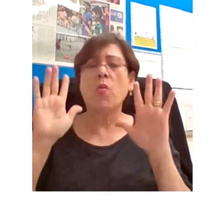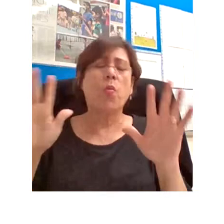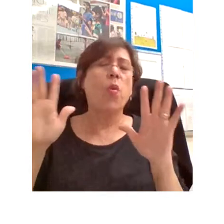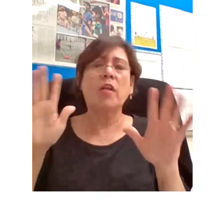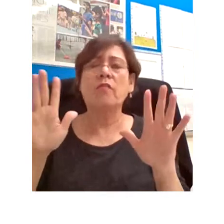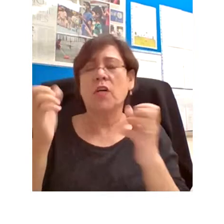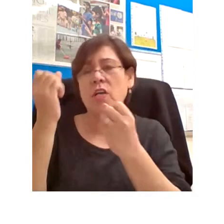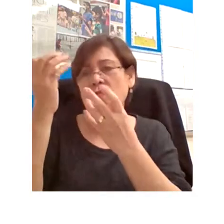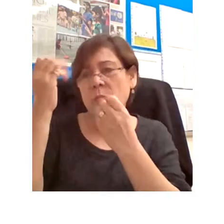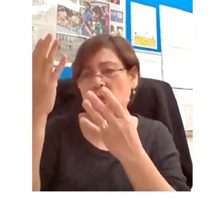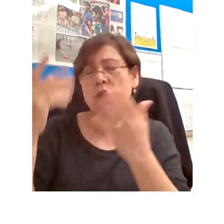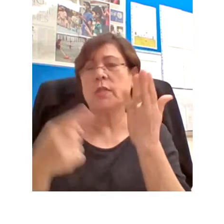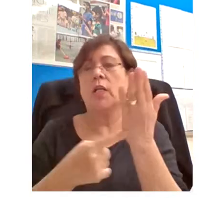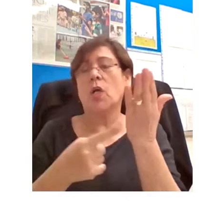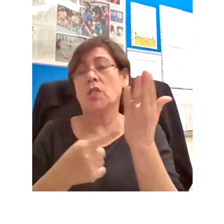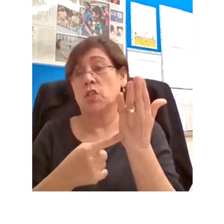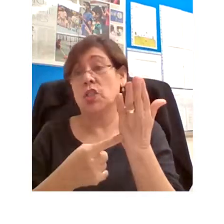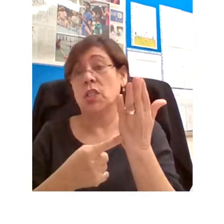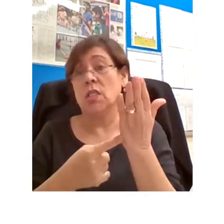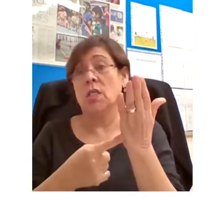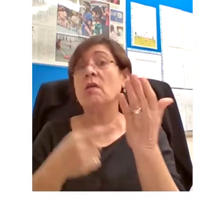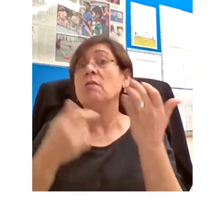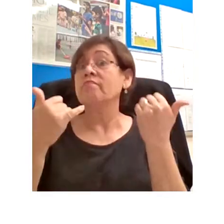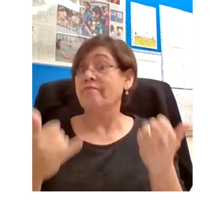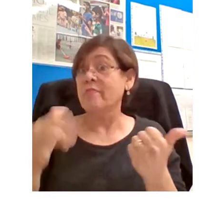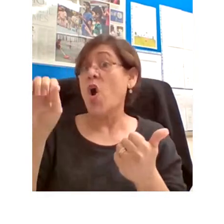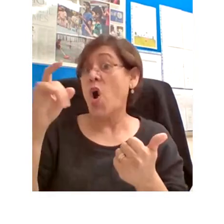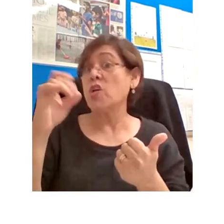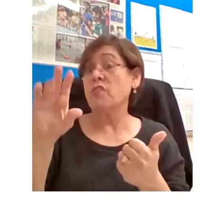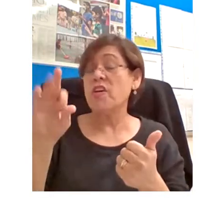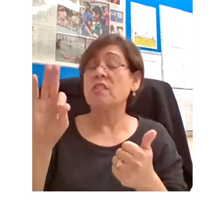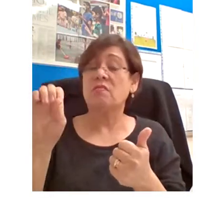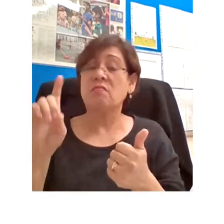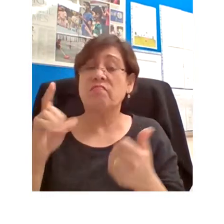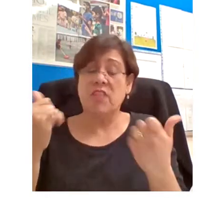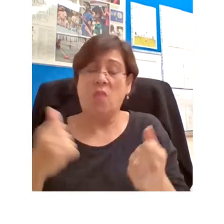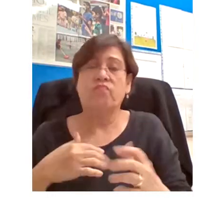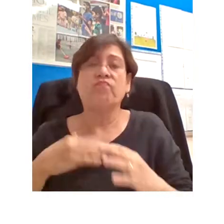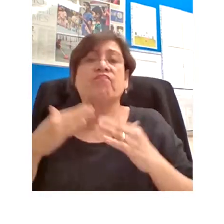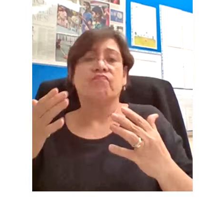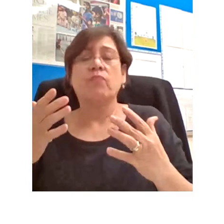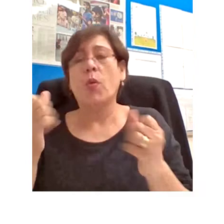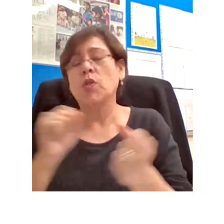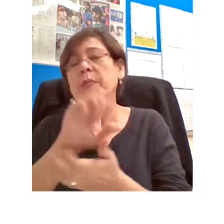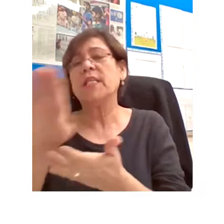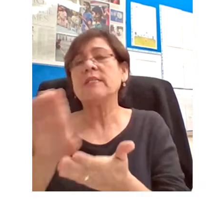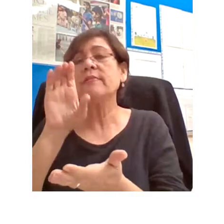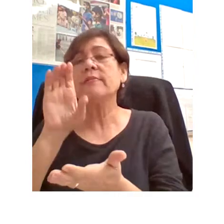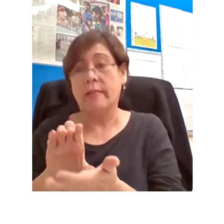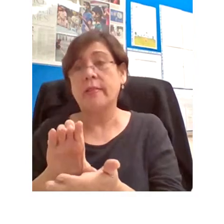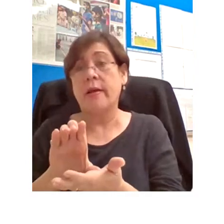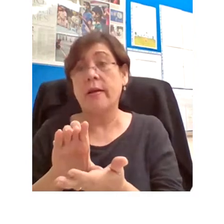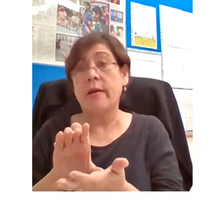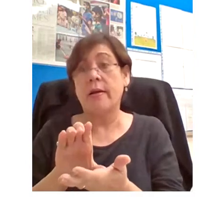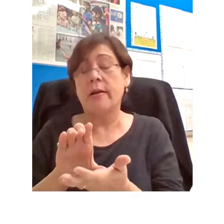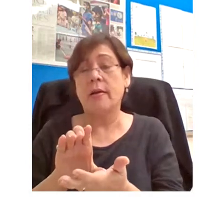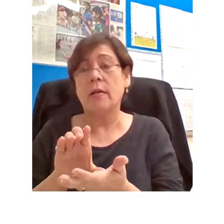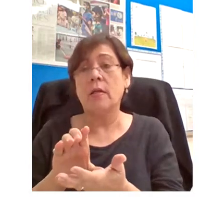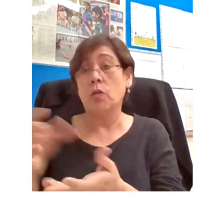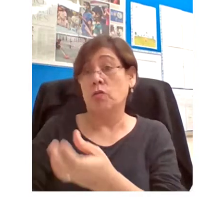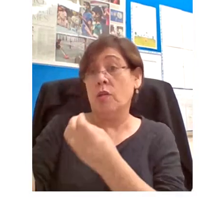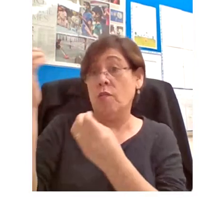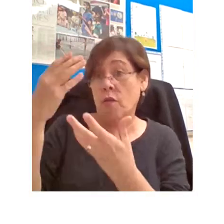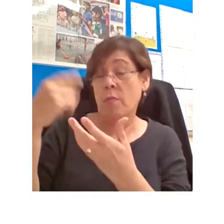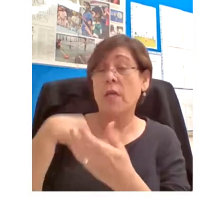information technology, is placing itself at the epicentre of this process. To tell us more, we're delighted to have